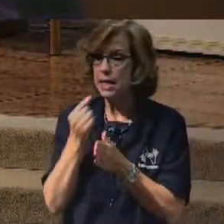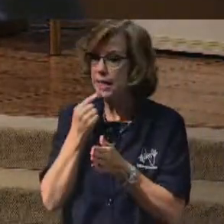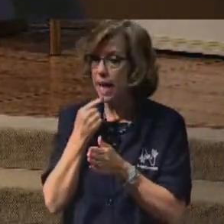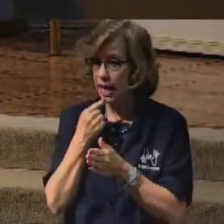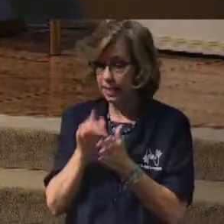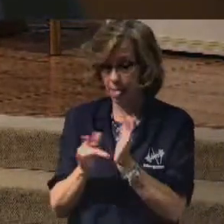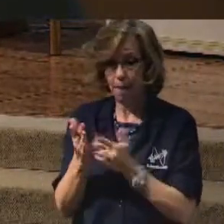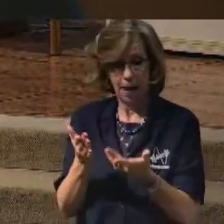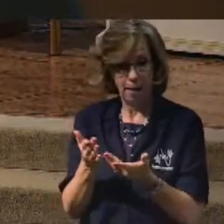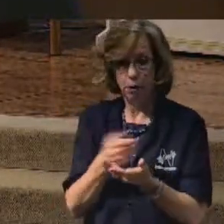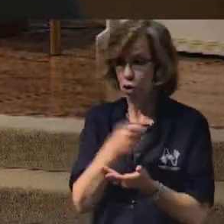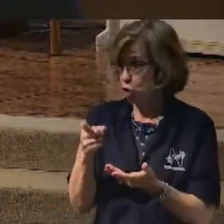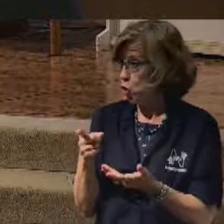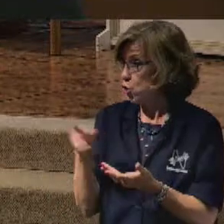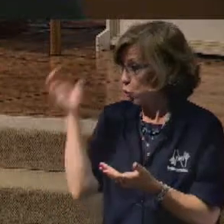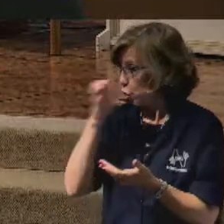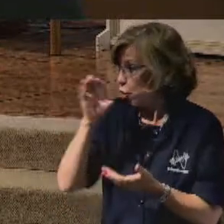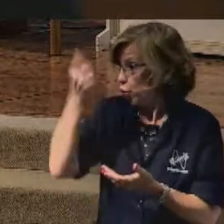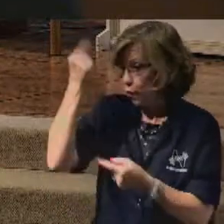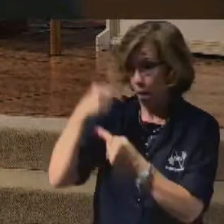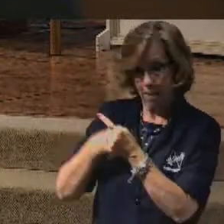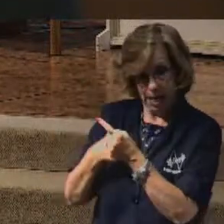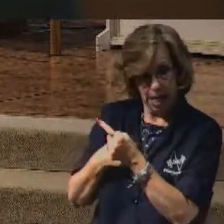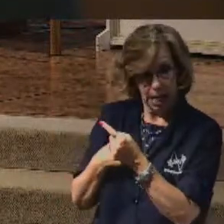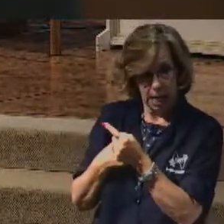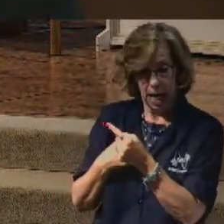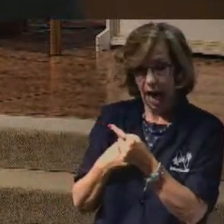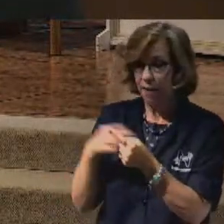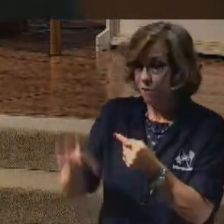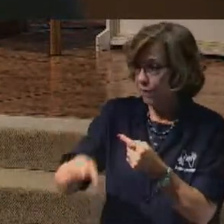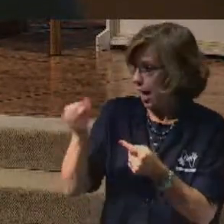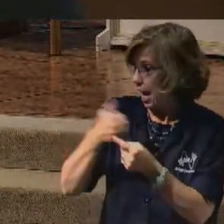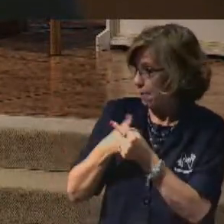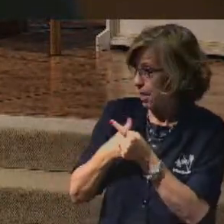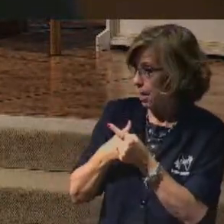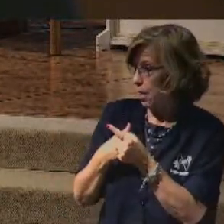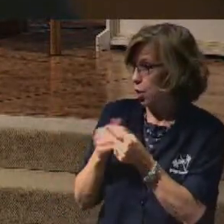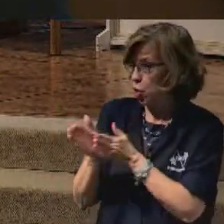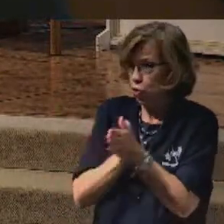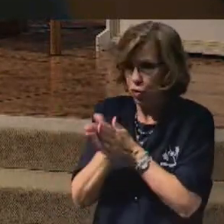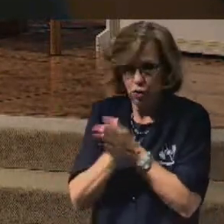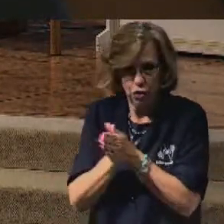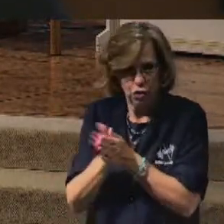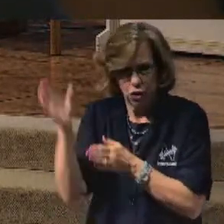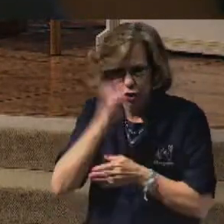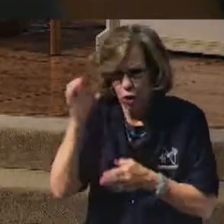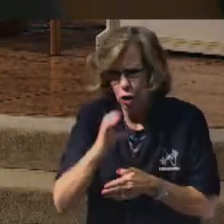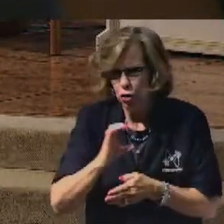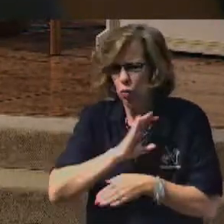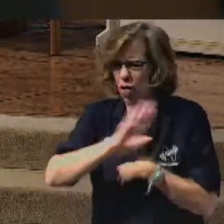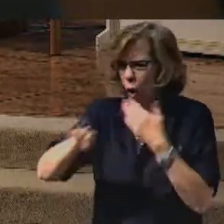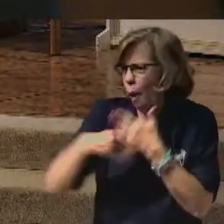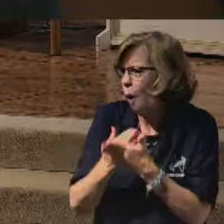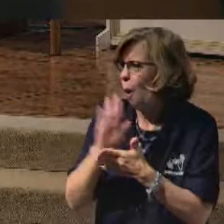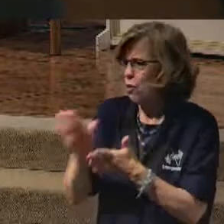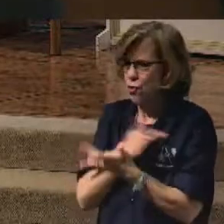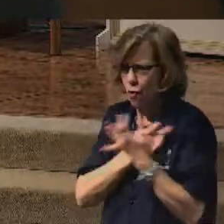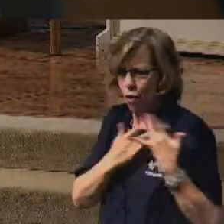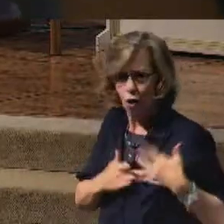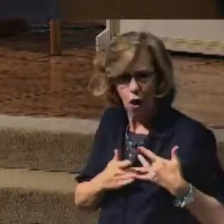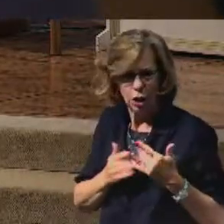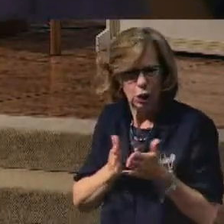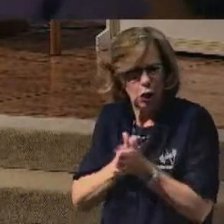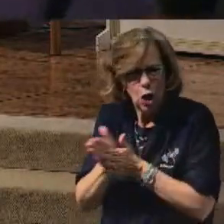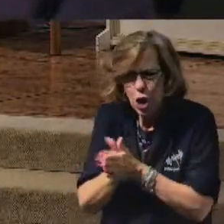seek me and find me, when ye shall search for me with all your heart. Search earnestly.